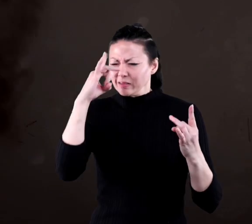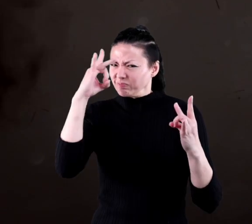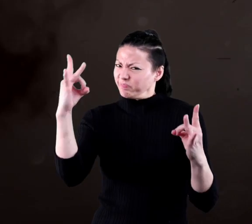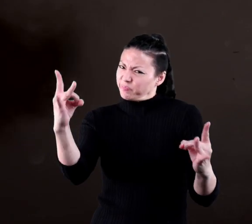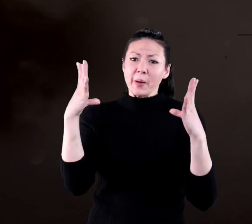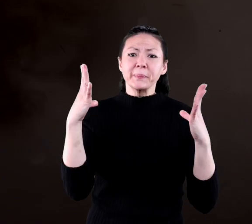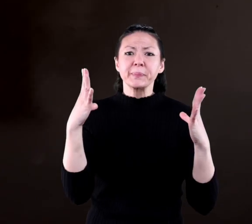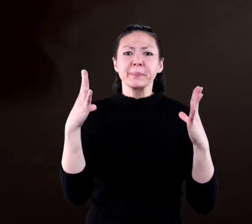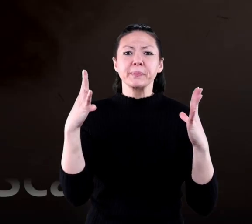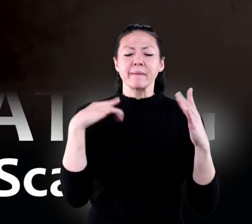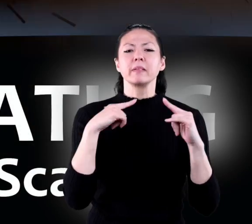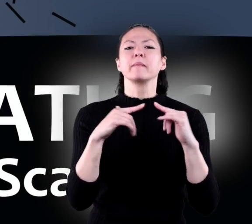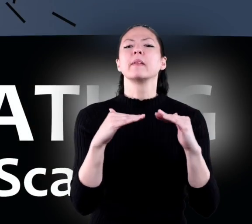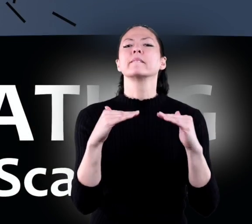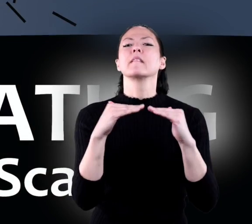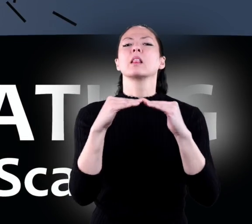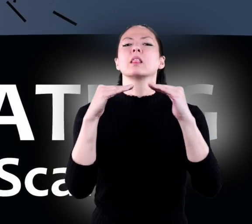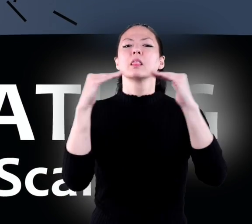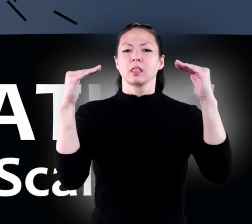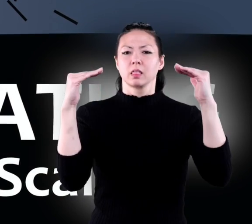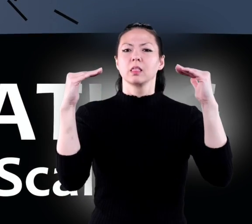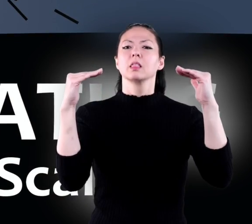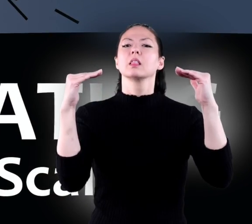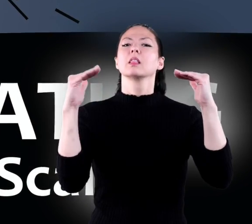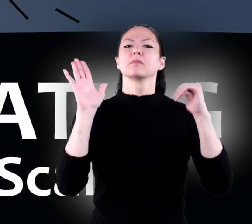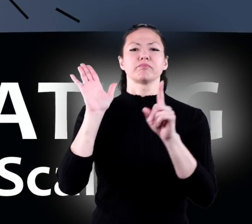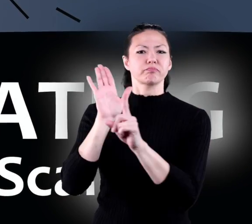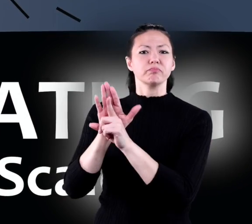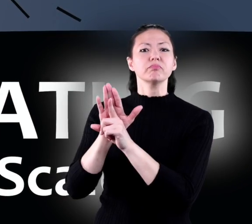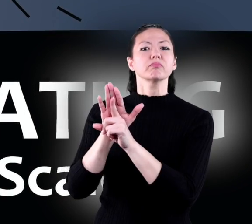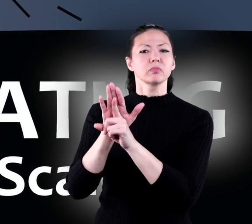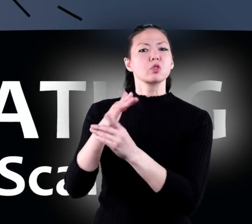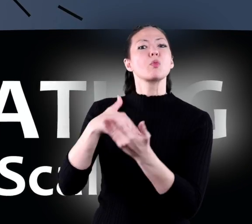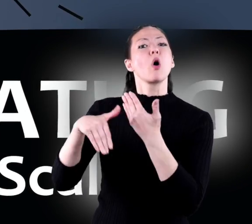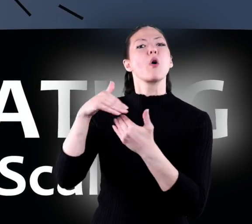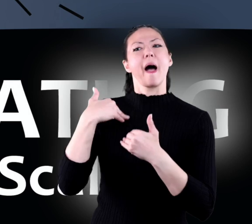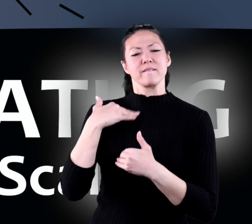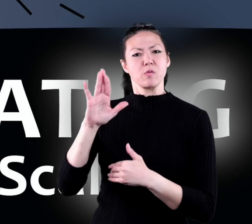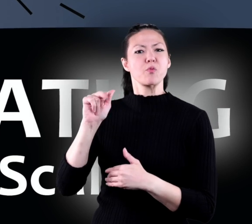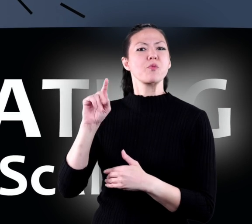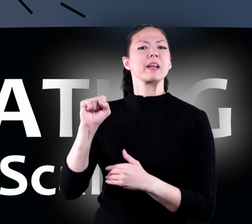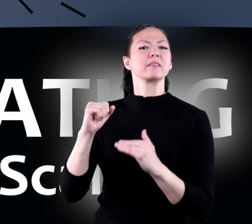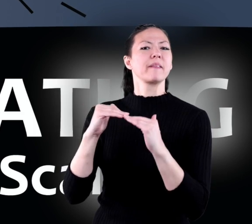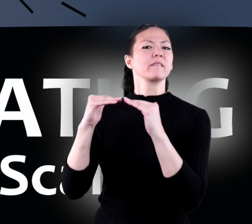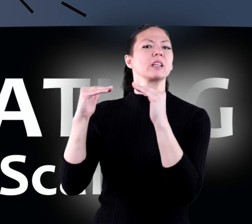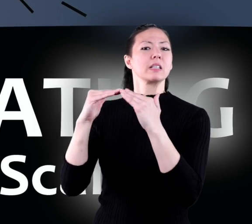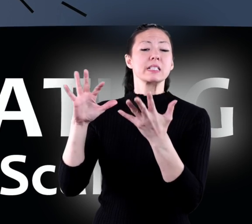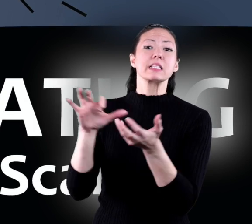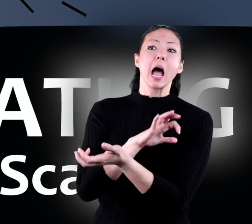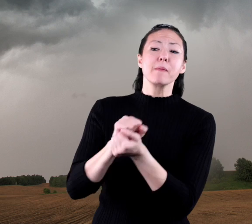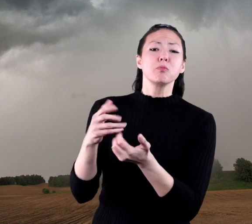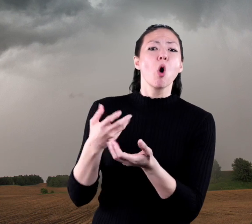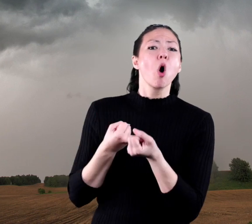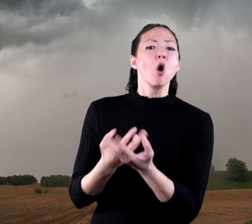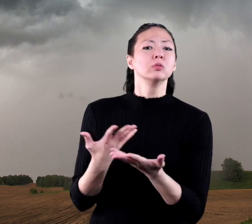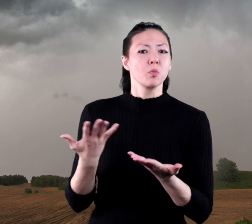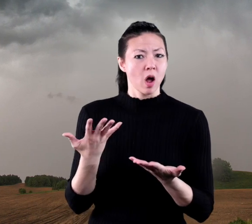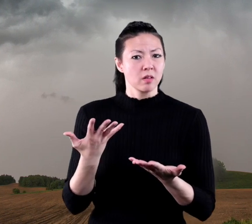And now we come to the Enhanced Fujita Scale, the way tornadoes are rated based on the damage they cause.